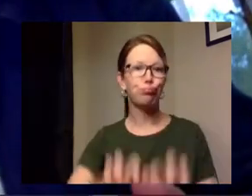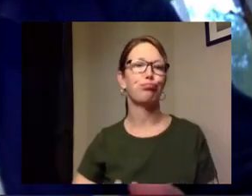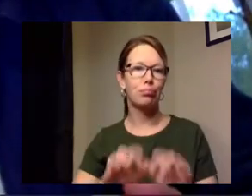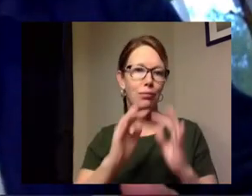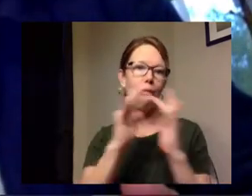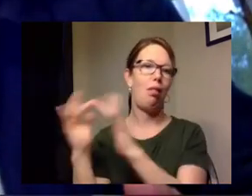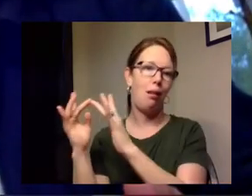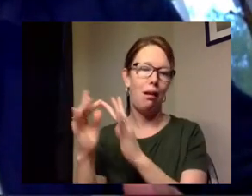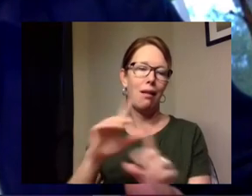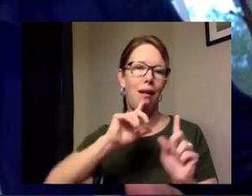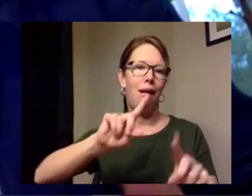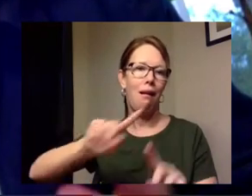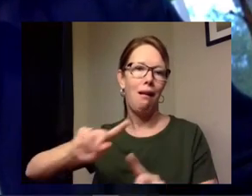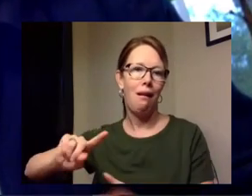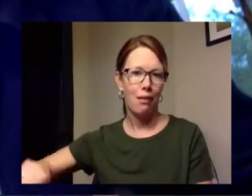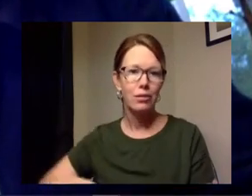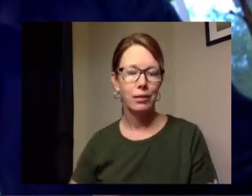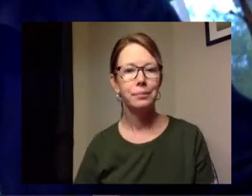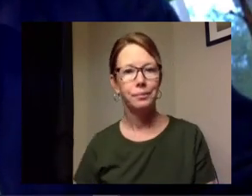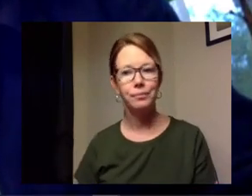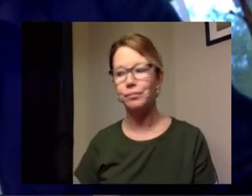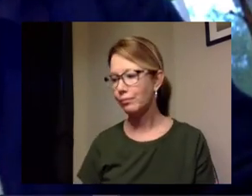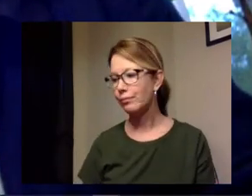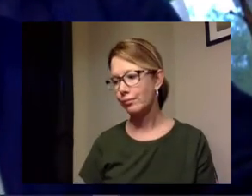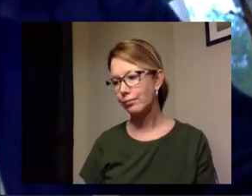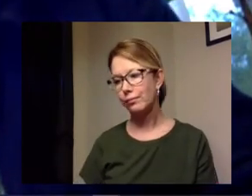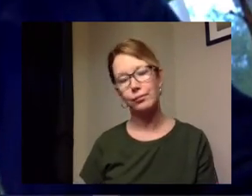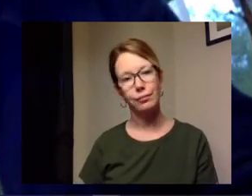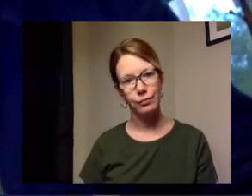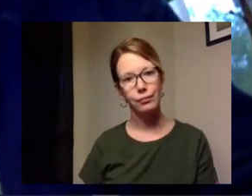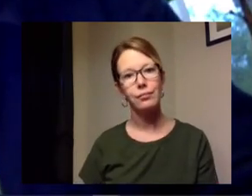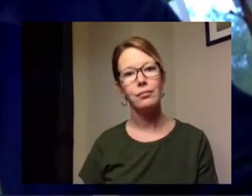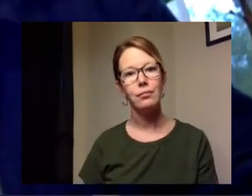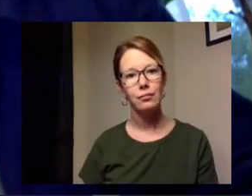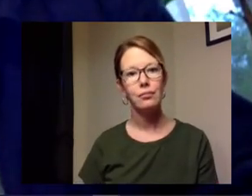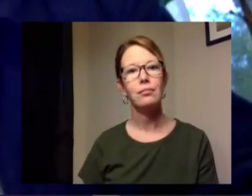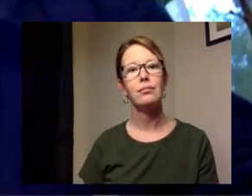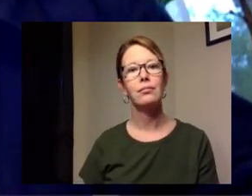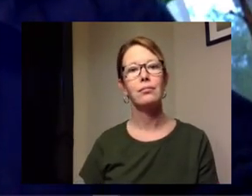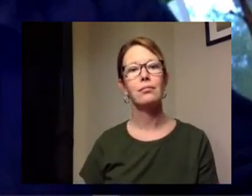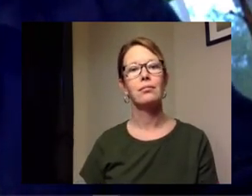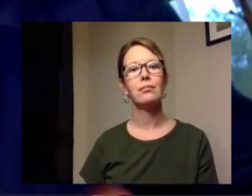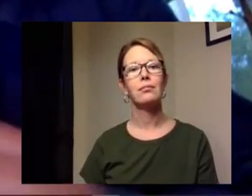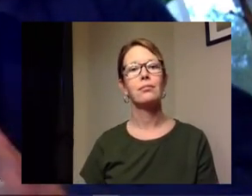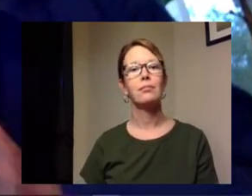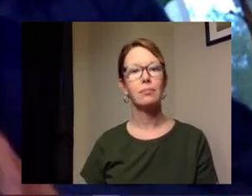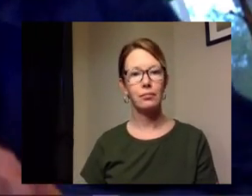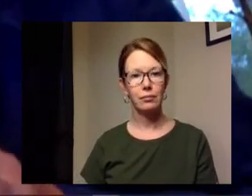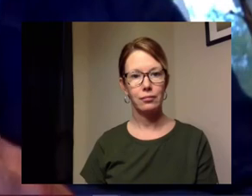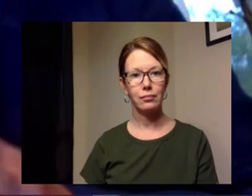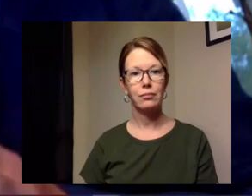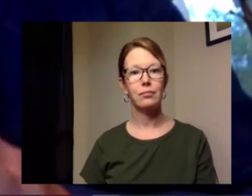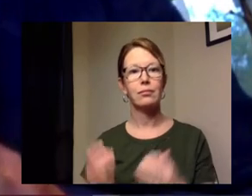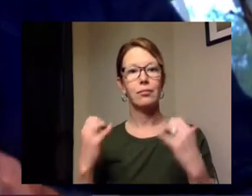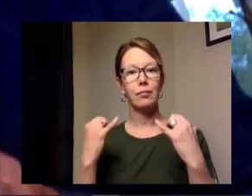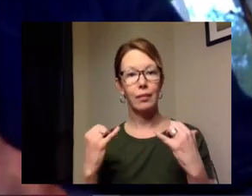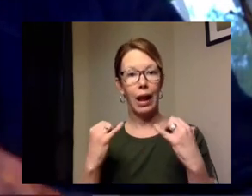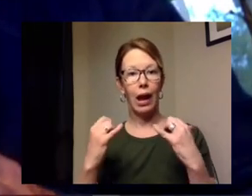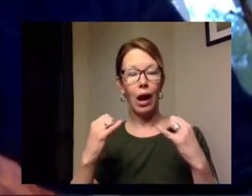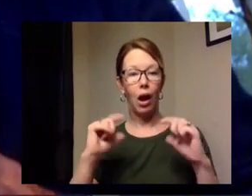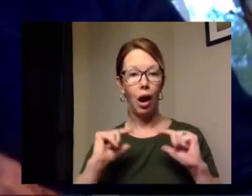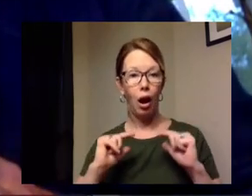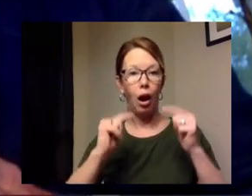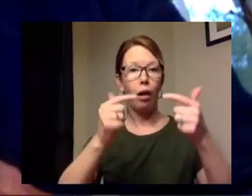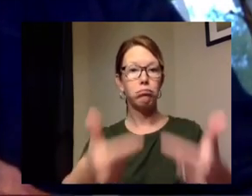way in census 2020. now i'd like to turn things over to my friend and colleague